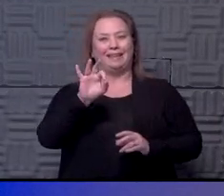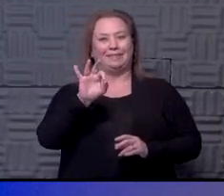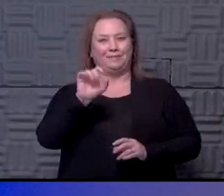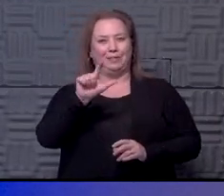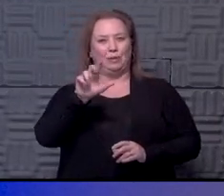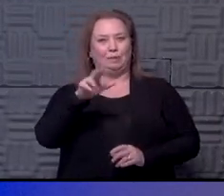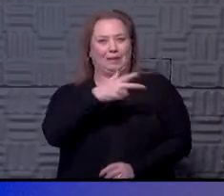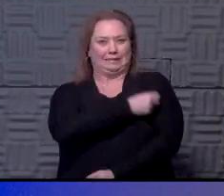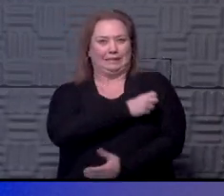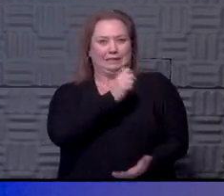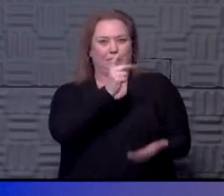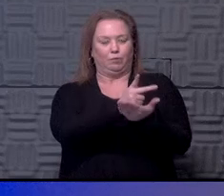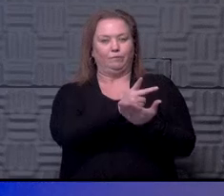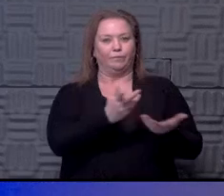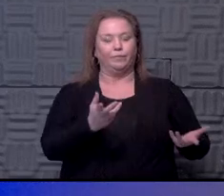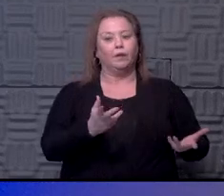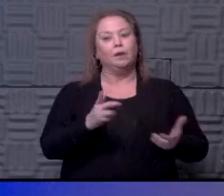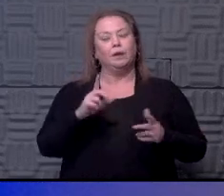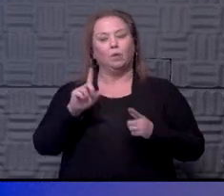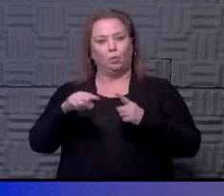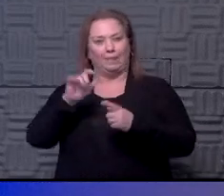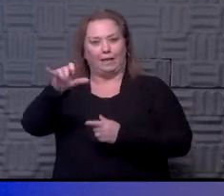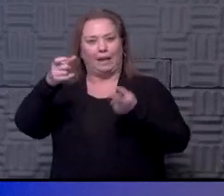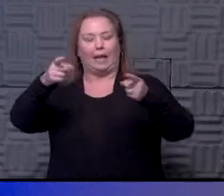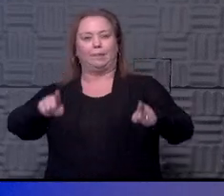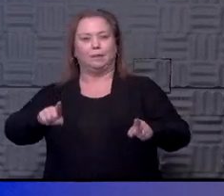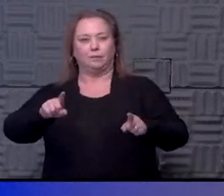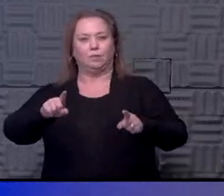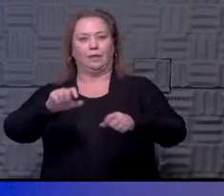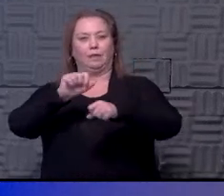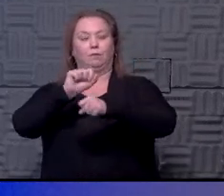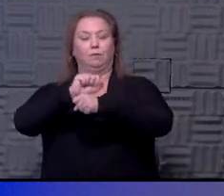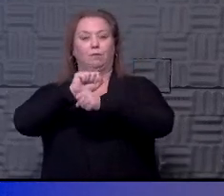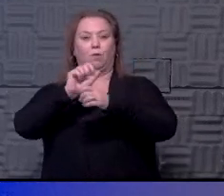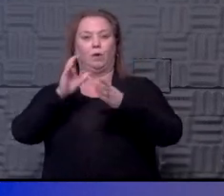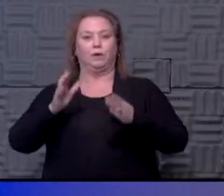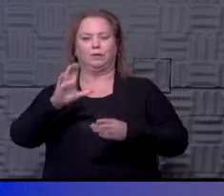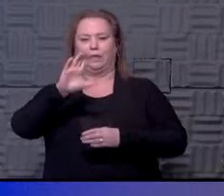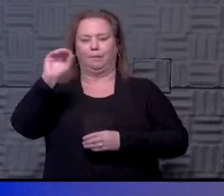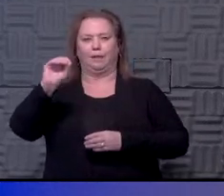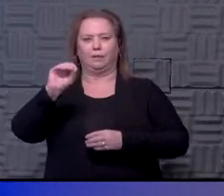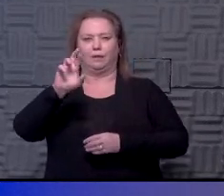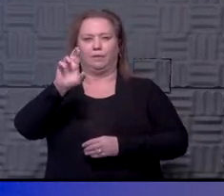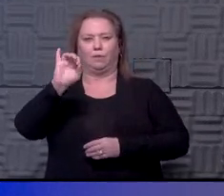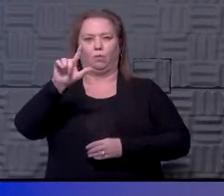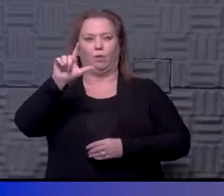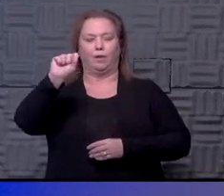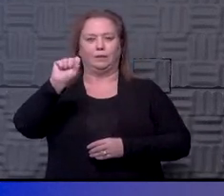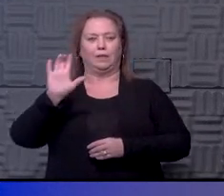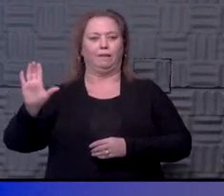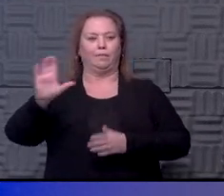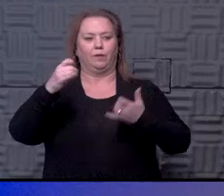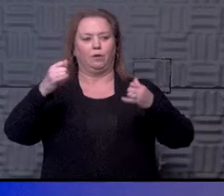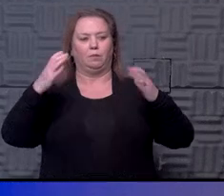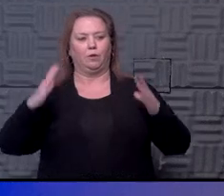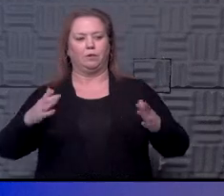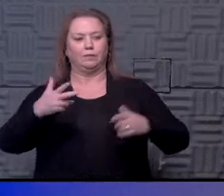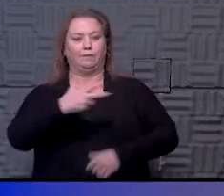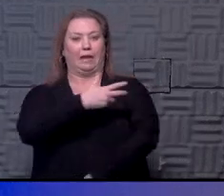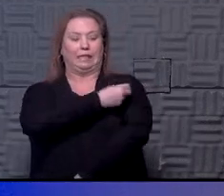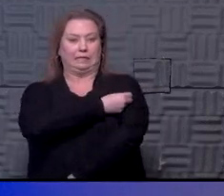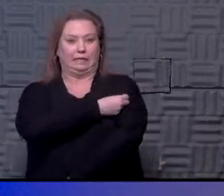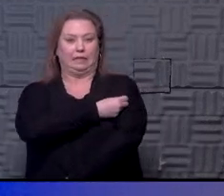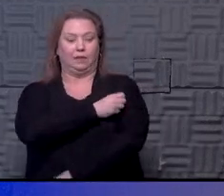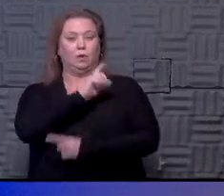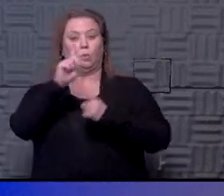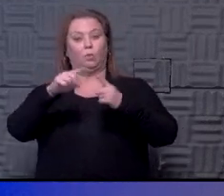So once that happens, then we can start to talk about employers. And there was a question today about the Royals and having their players vaccinated. So I